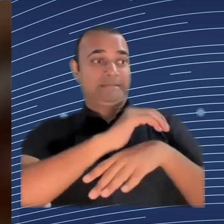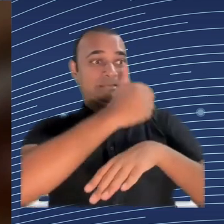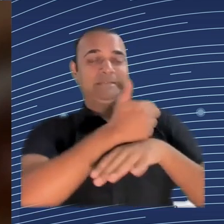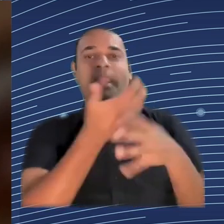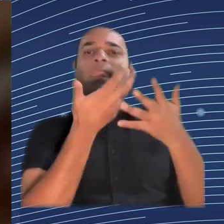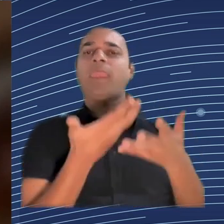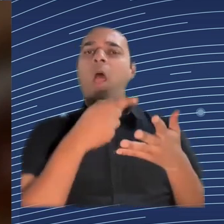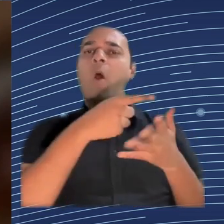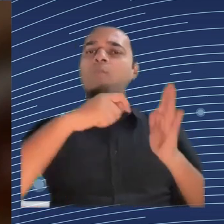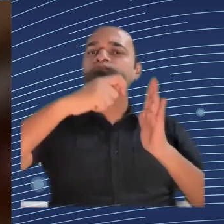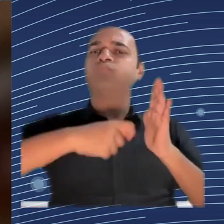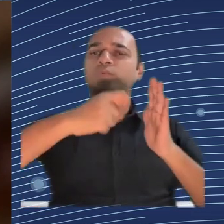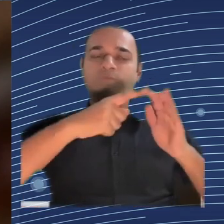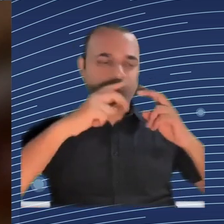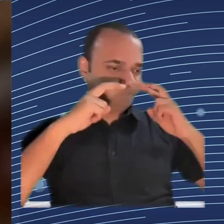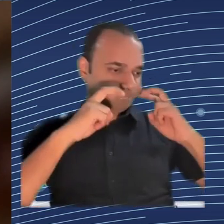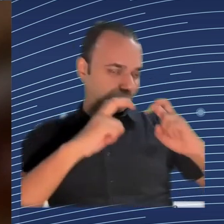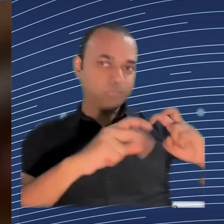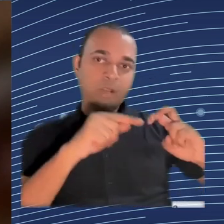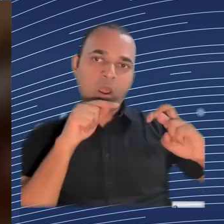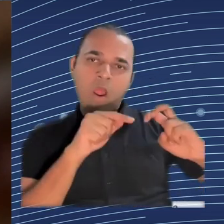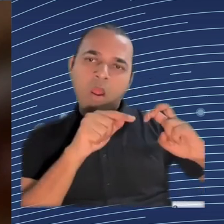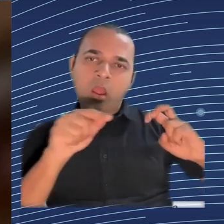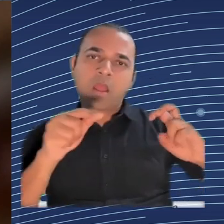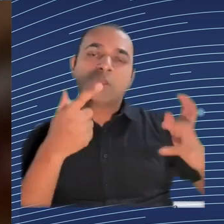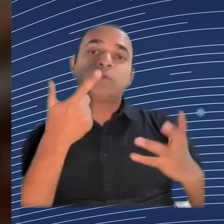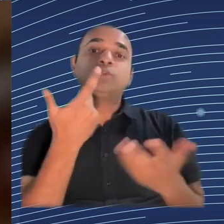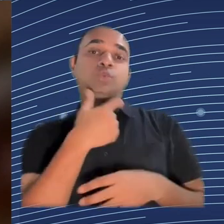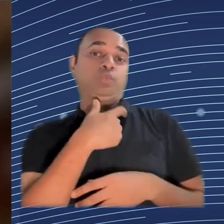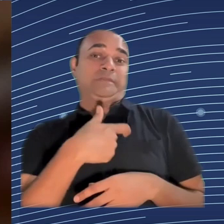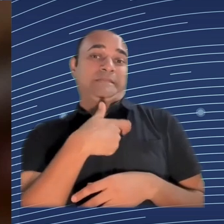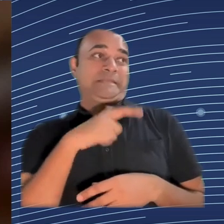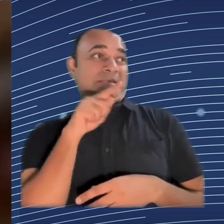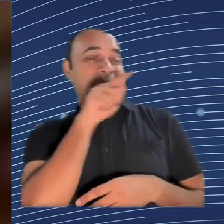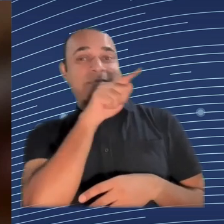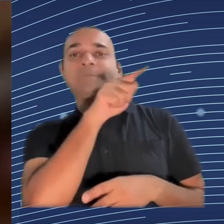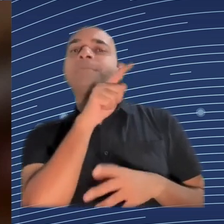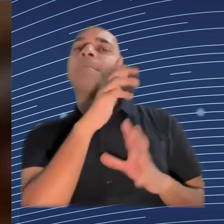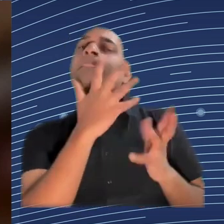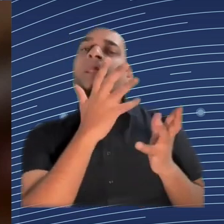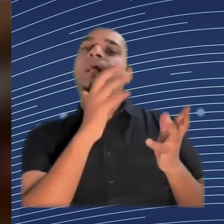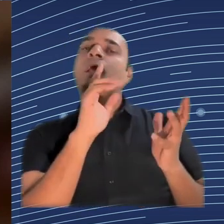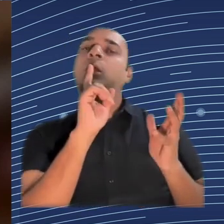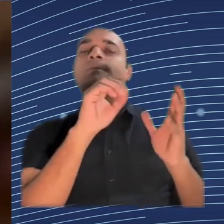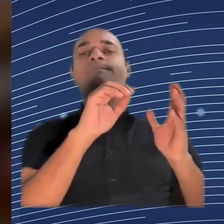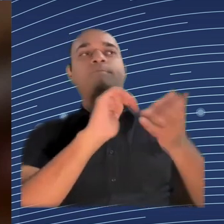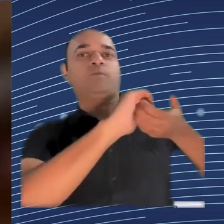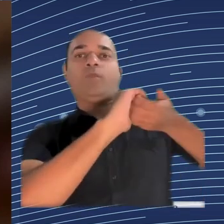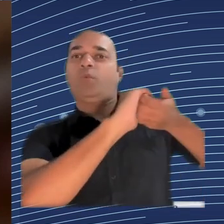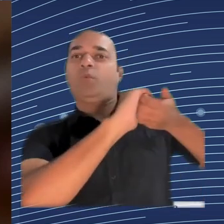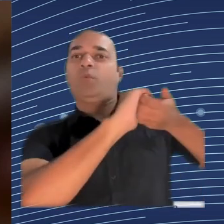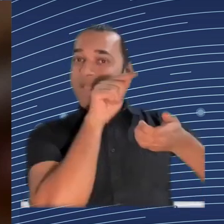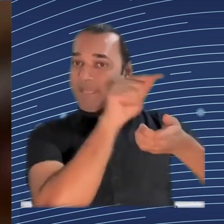be involved or employees are to be involved in these processes, it's very much in this end user logic. So,